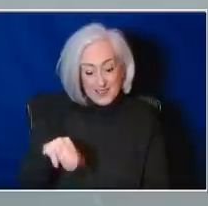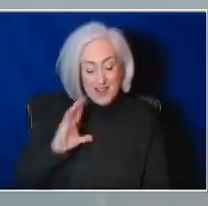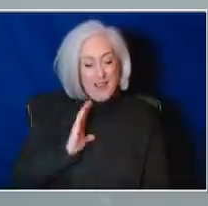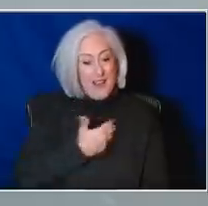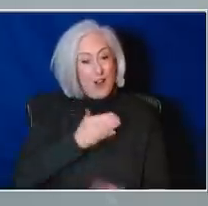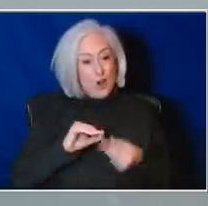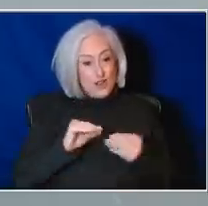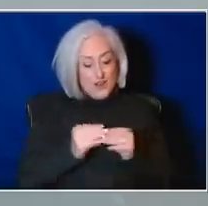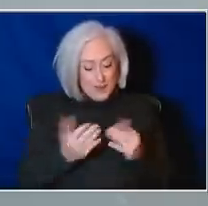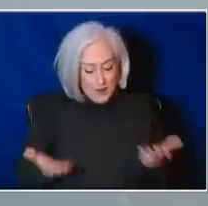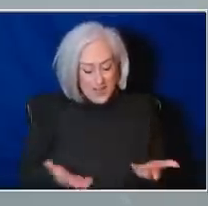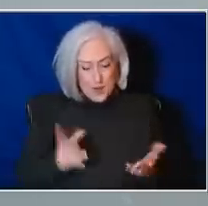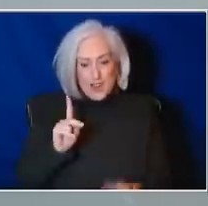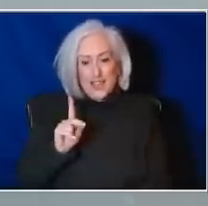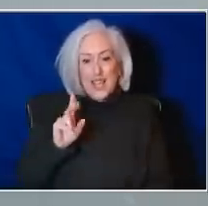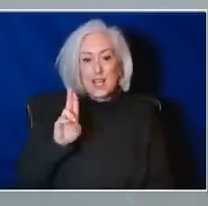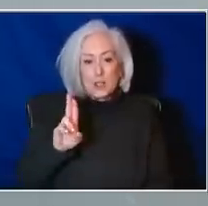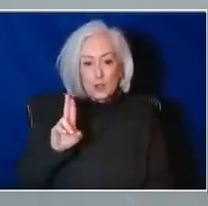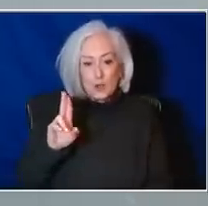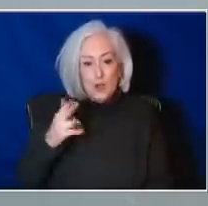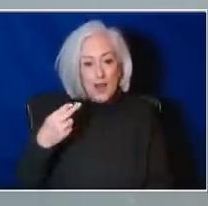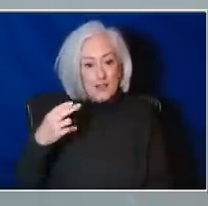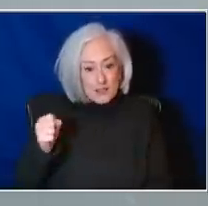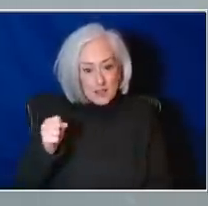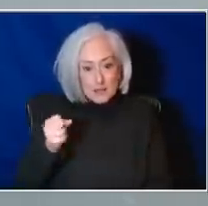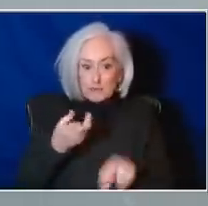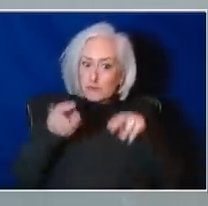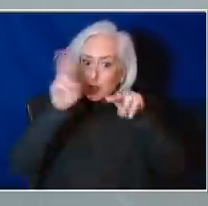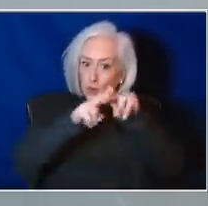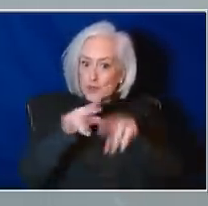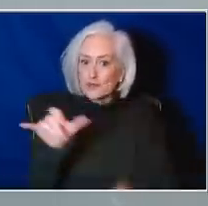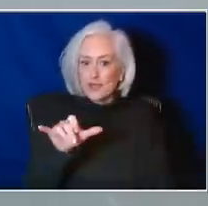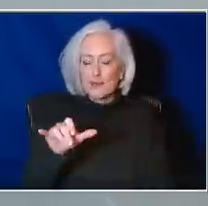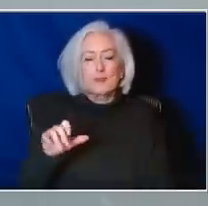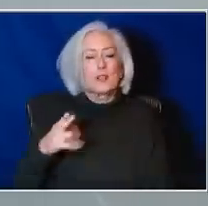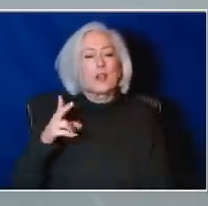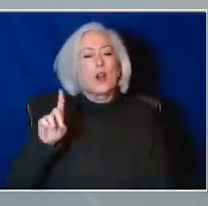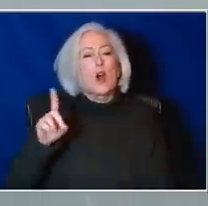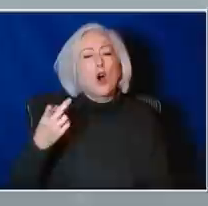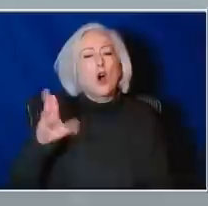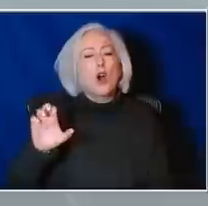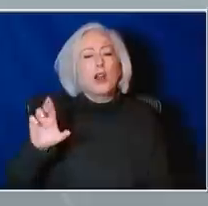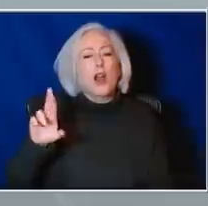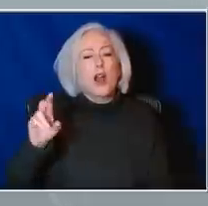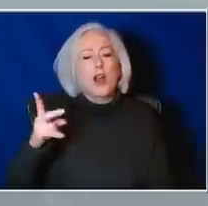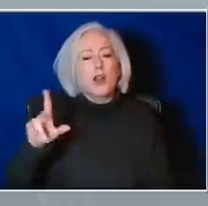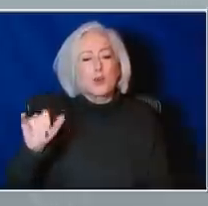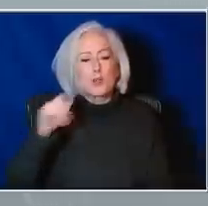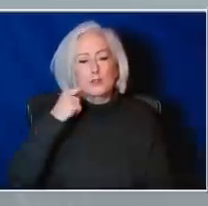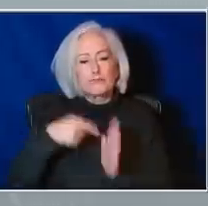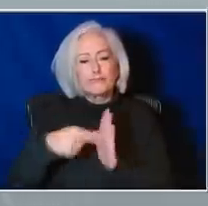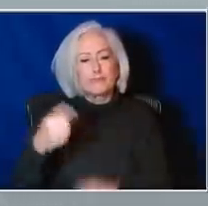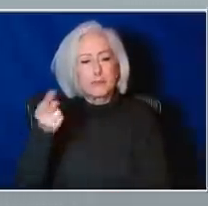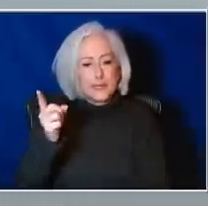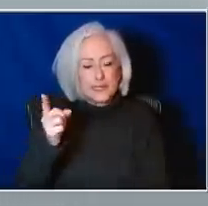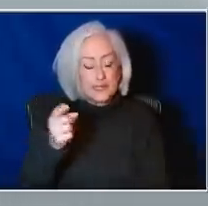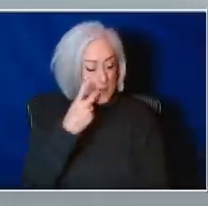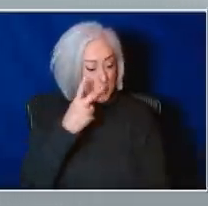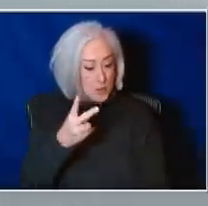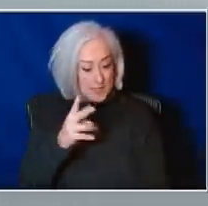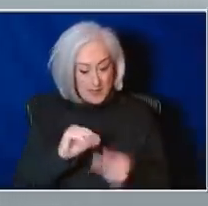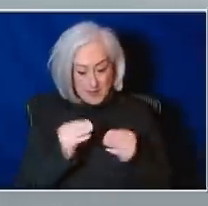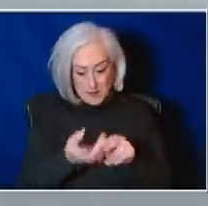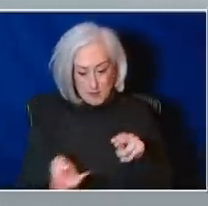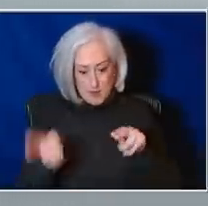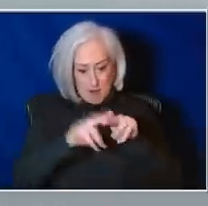our health system, as Hockey, I'll get to in just a moment. But this number of the deaths and things that we're seeing in the rise in hospitalization in the